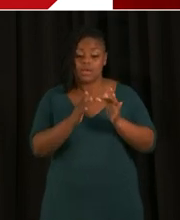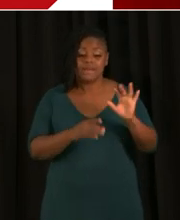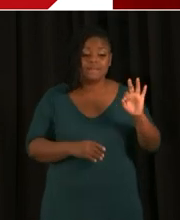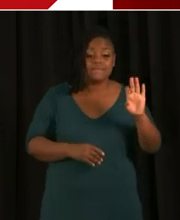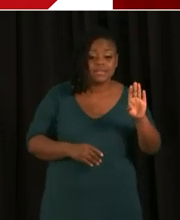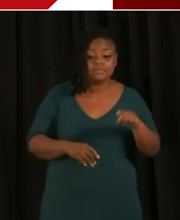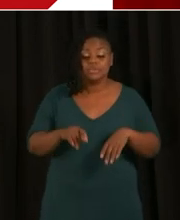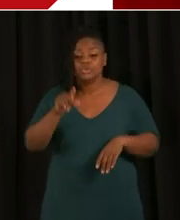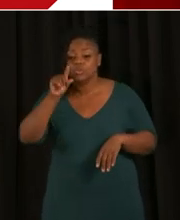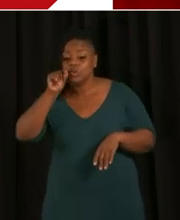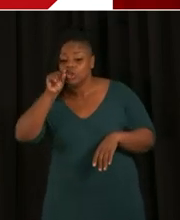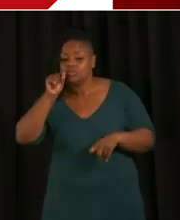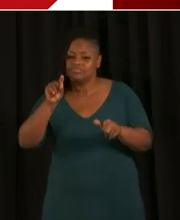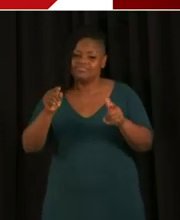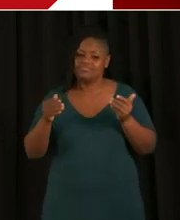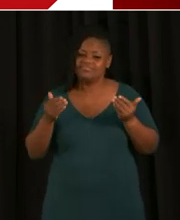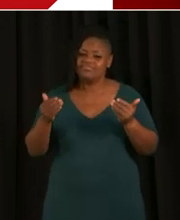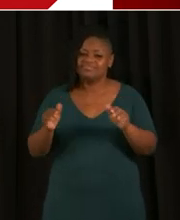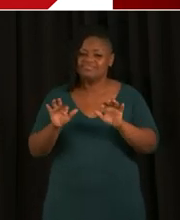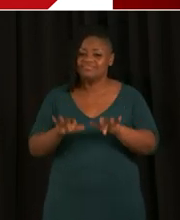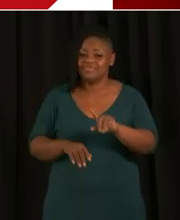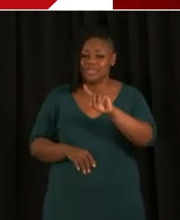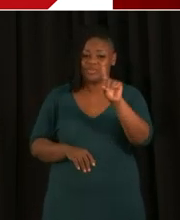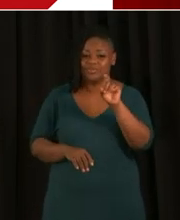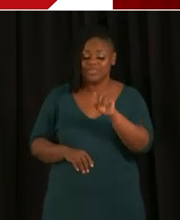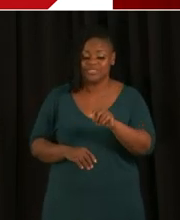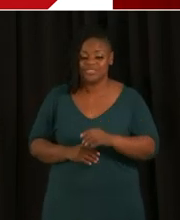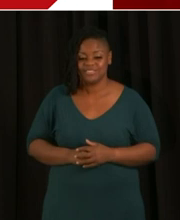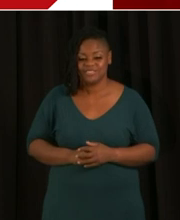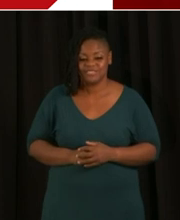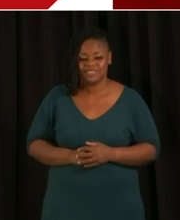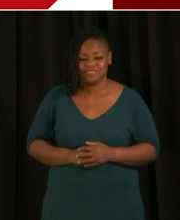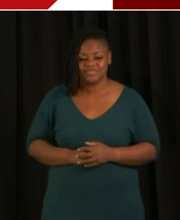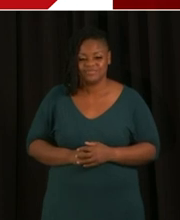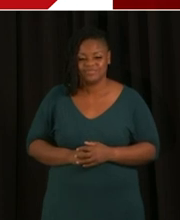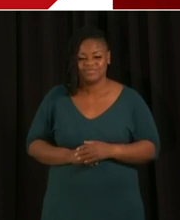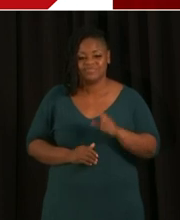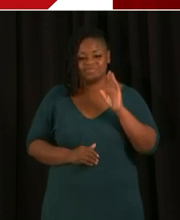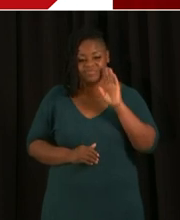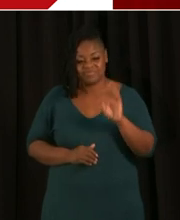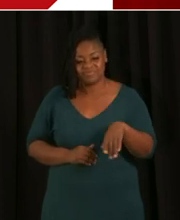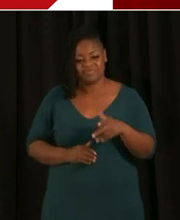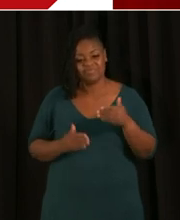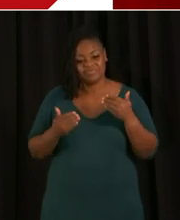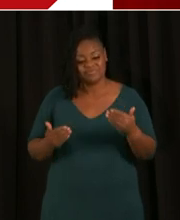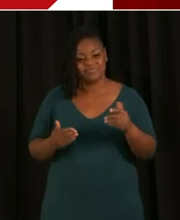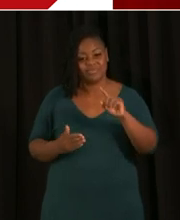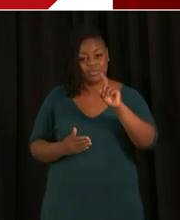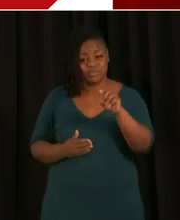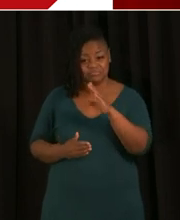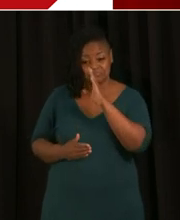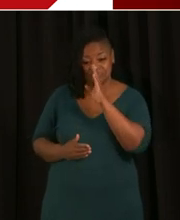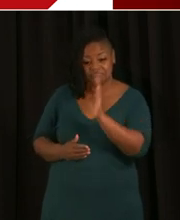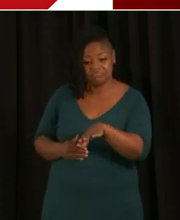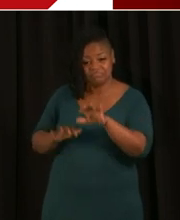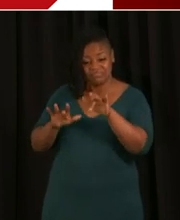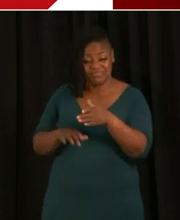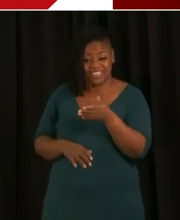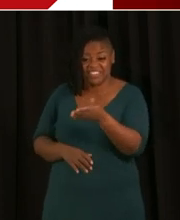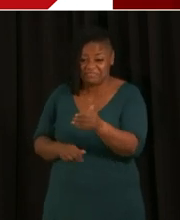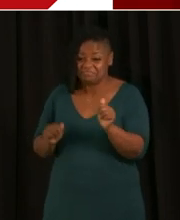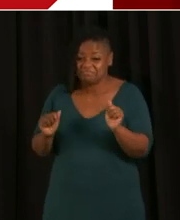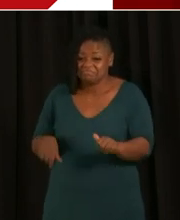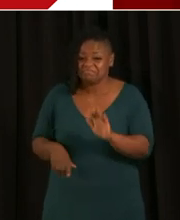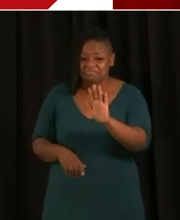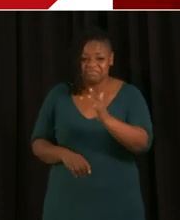Twitter, you can also answer, or sorry, you can also ask your questions directly on Facebook or Twitter. And we'll get to some of those questions here in a